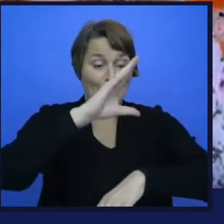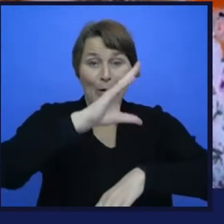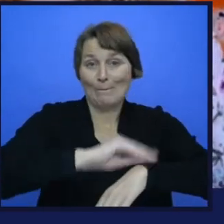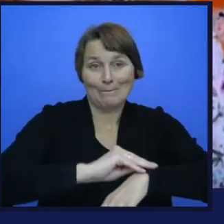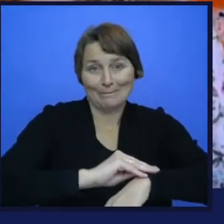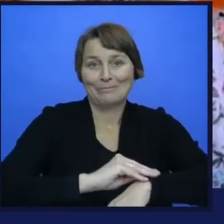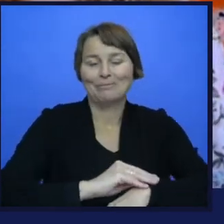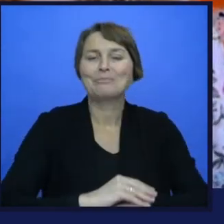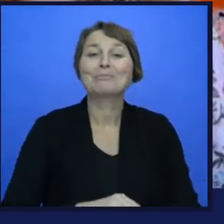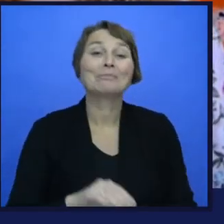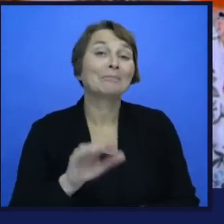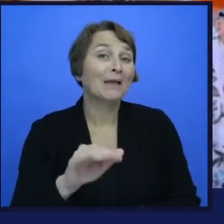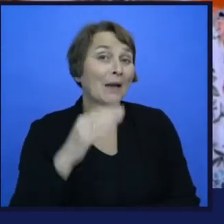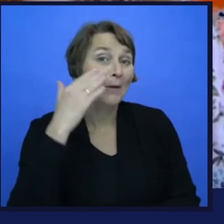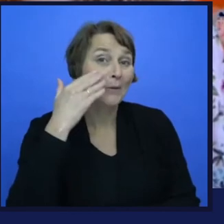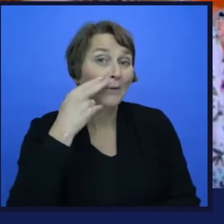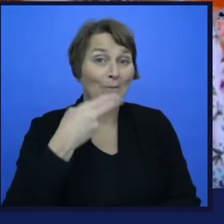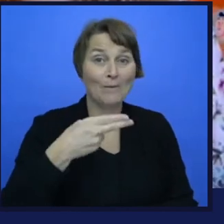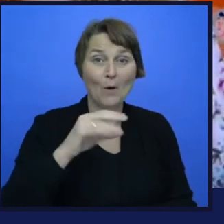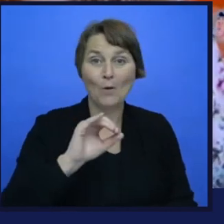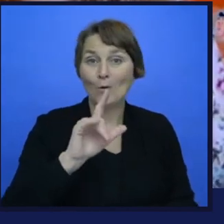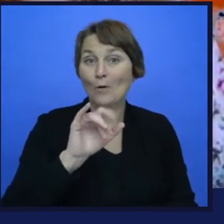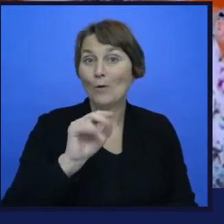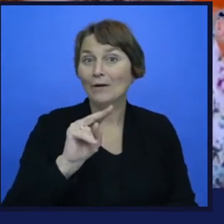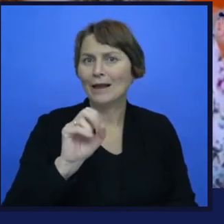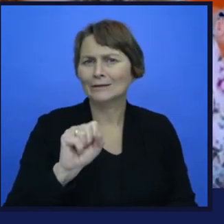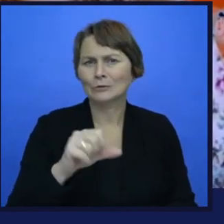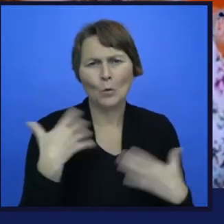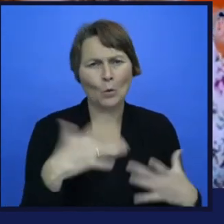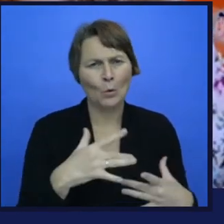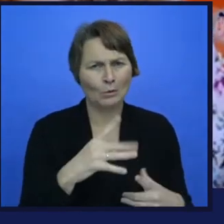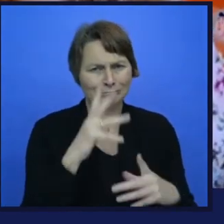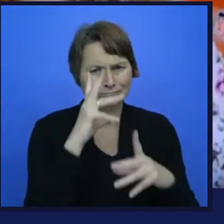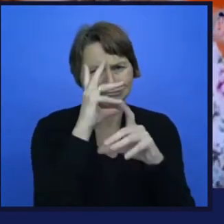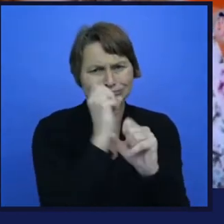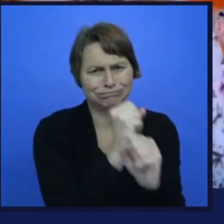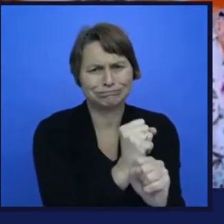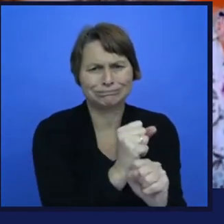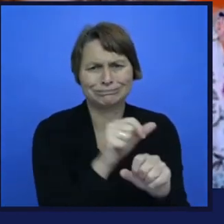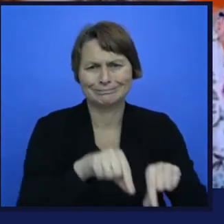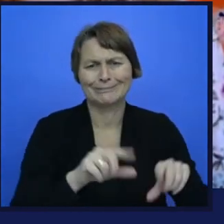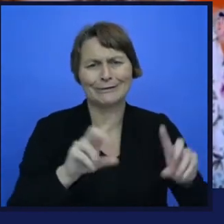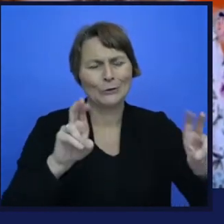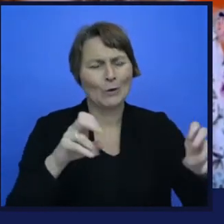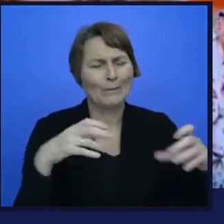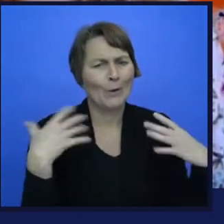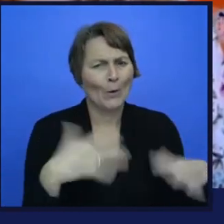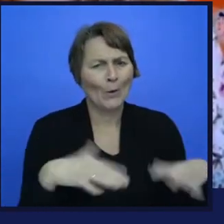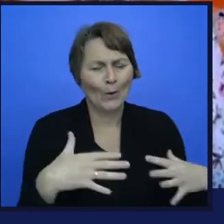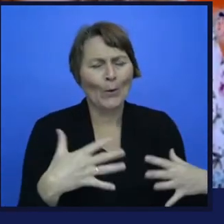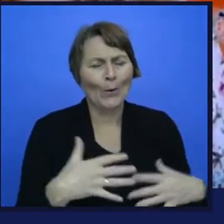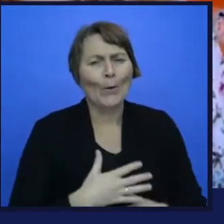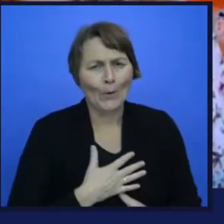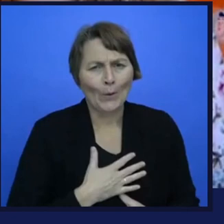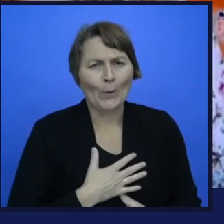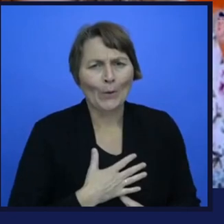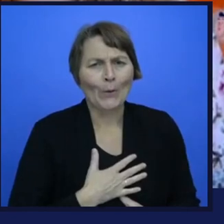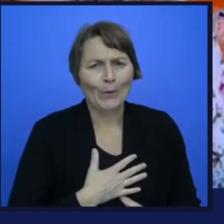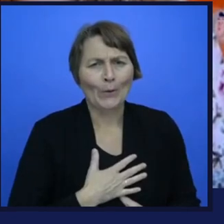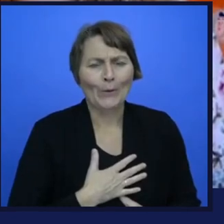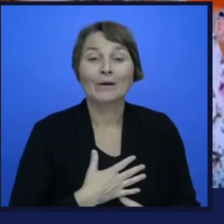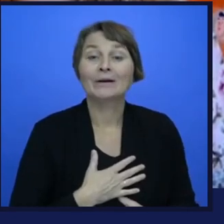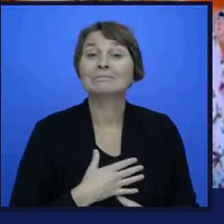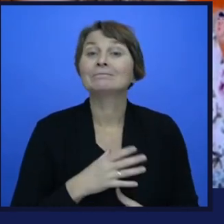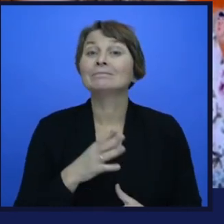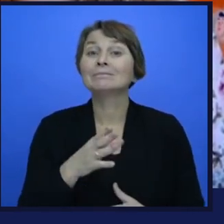HoloLens is a very interesting topic on its own. So if people are interested, they can probably... the chat anyway. So if people